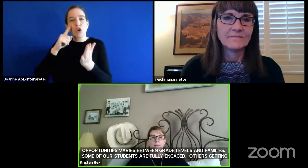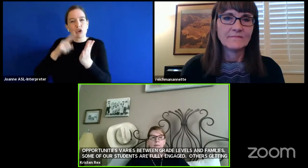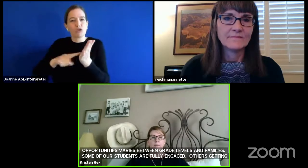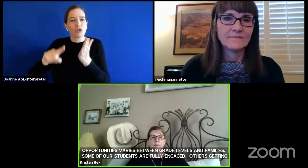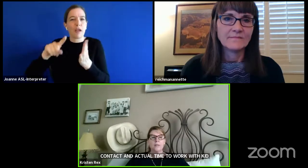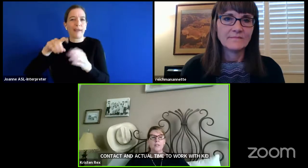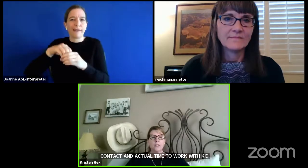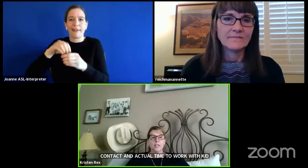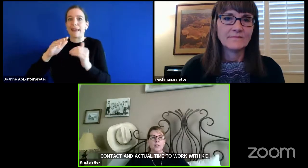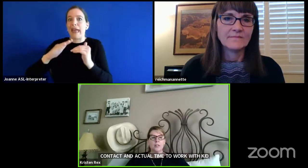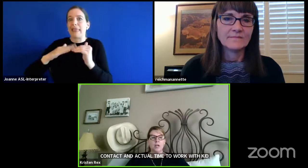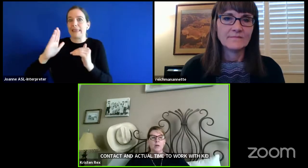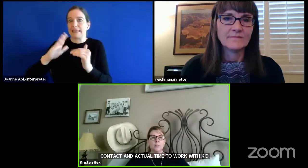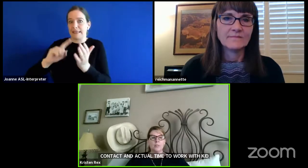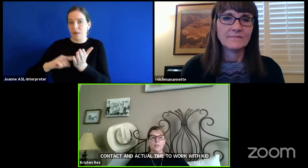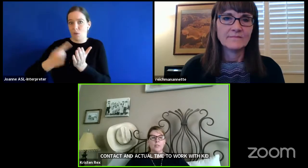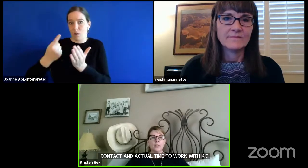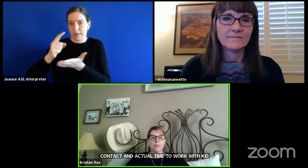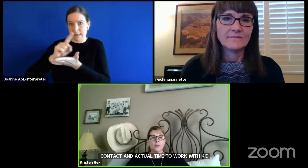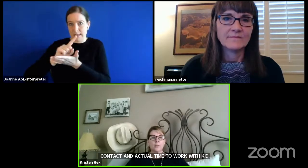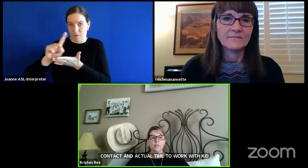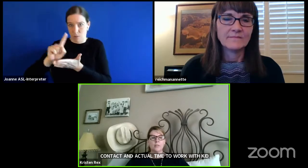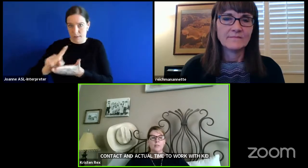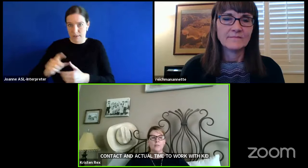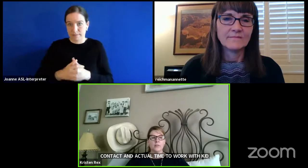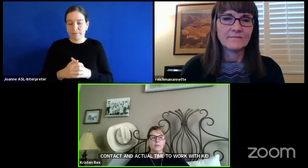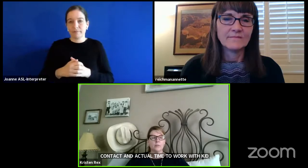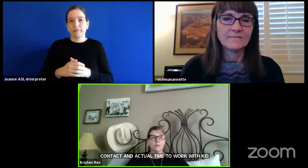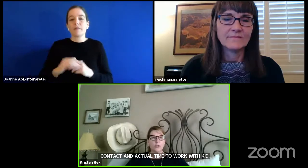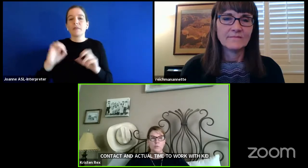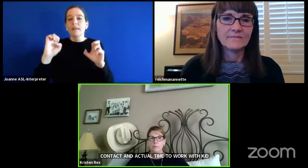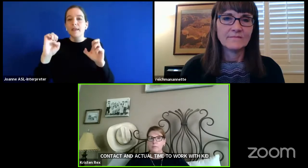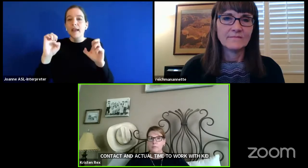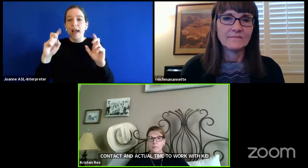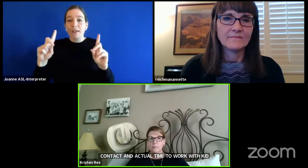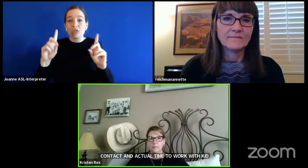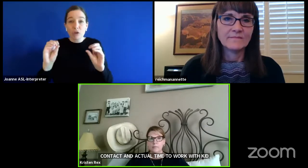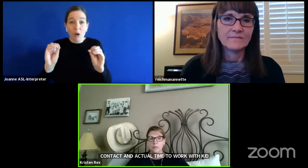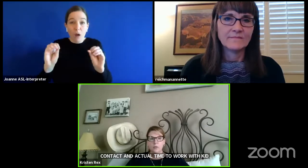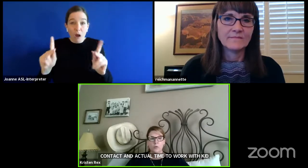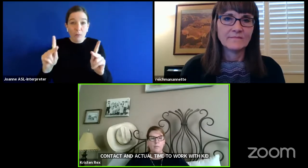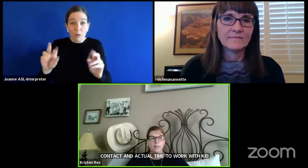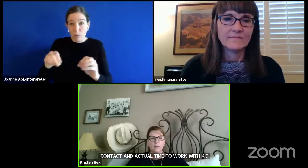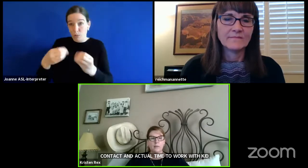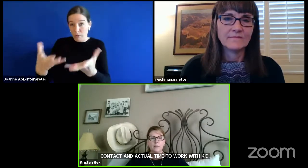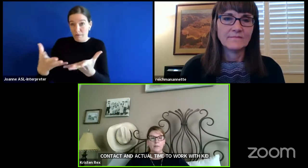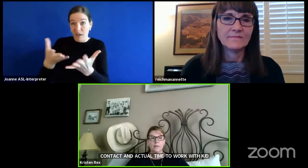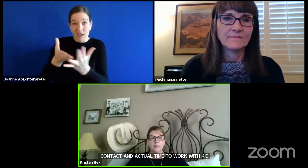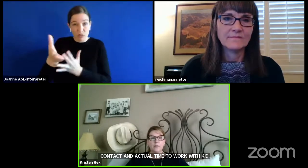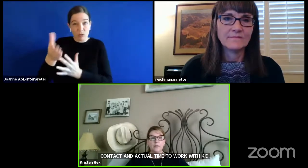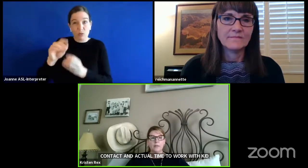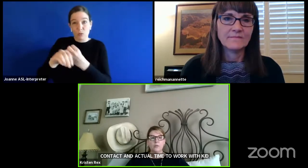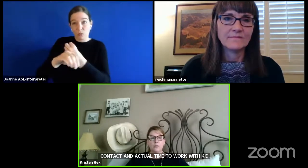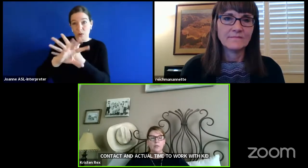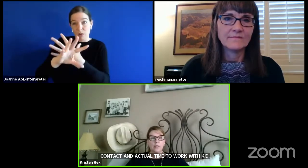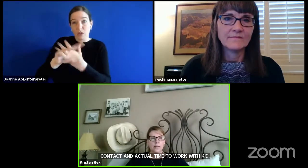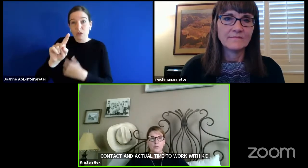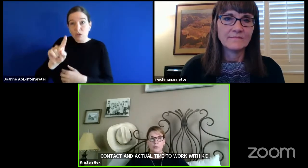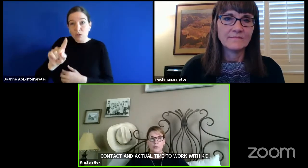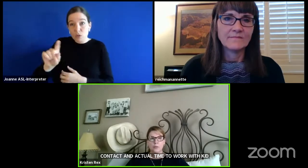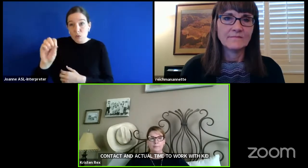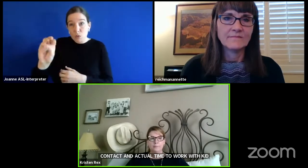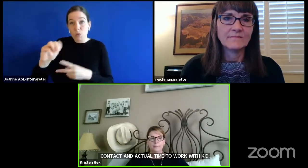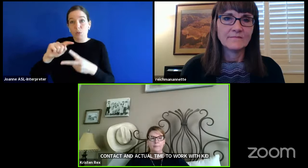The educational opportunities are being delivered through Zoom, Google Meet, Google